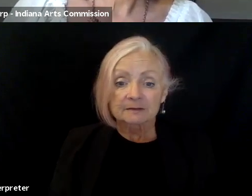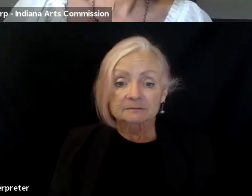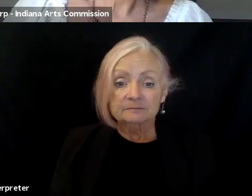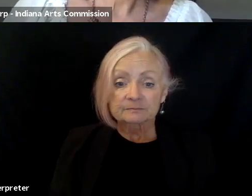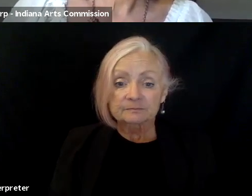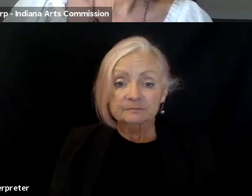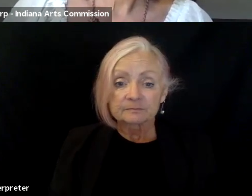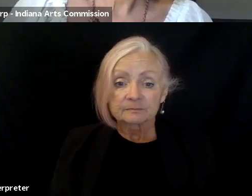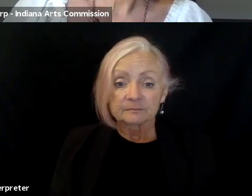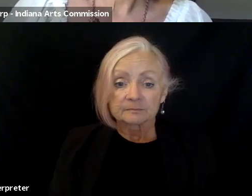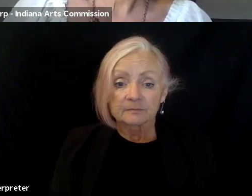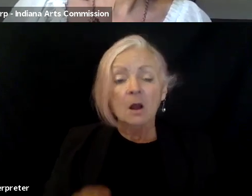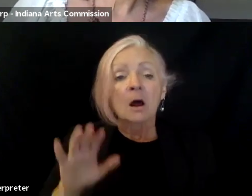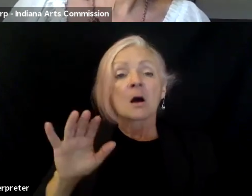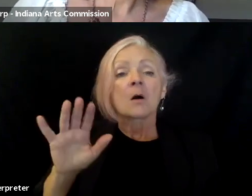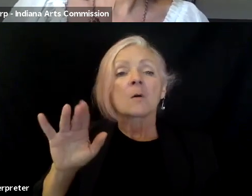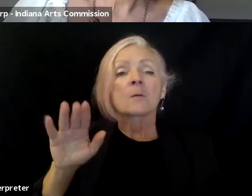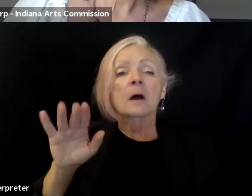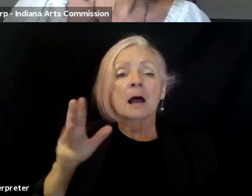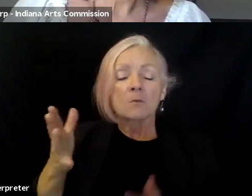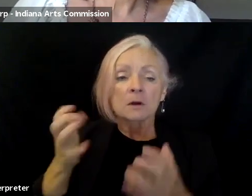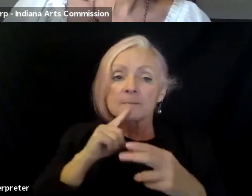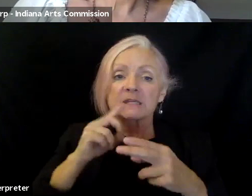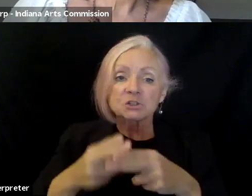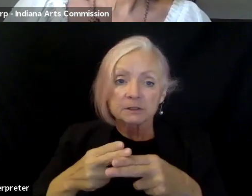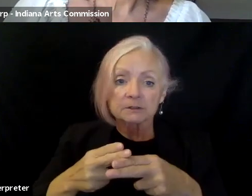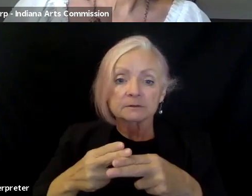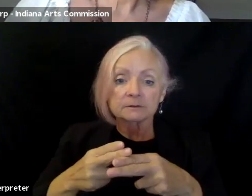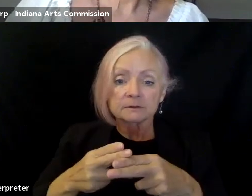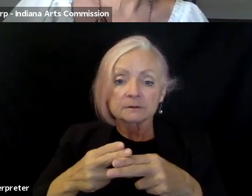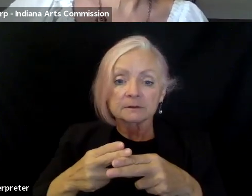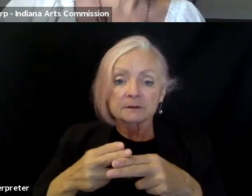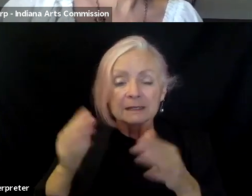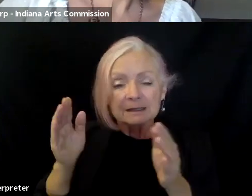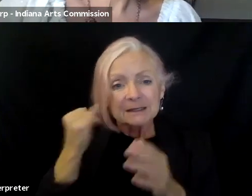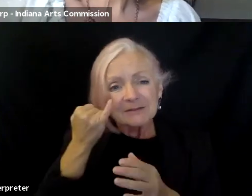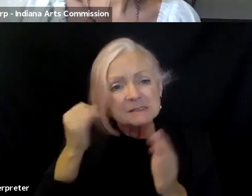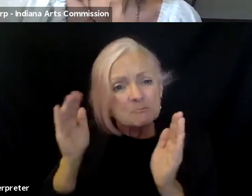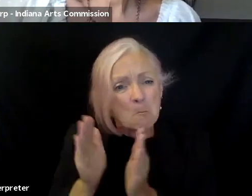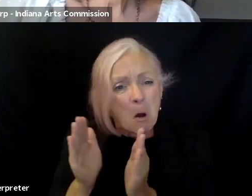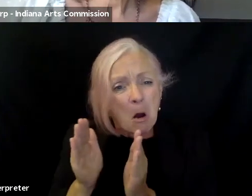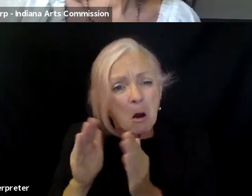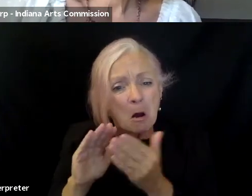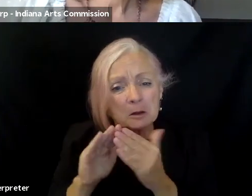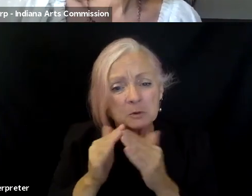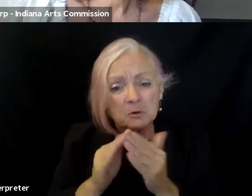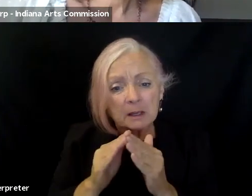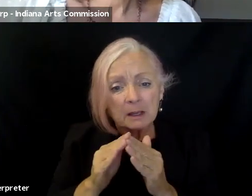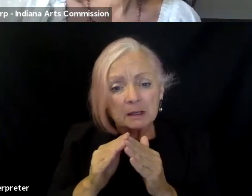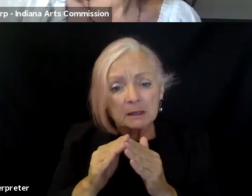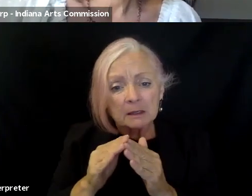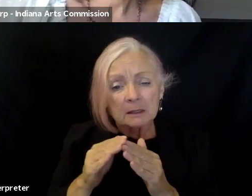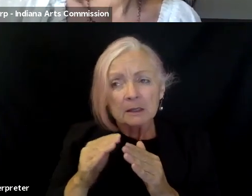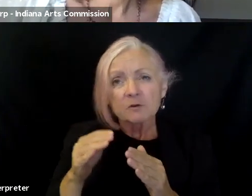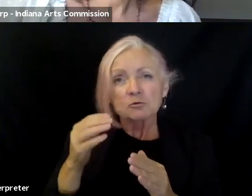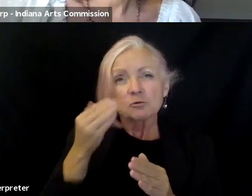so, and I also, I think I want to acknowledge like the, in a very small community where it's very, if you've identified what kind of diversity